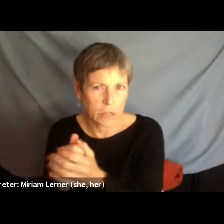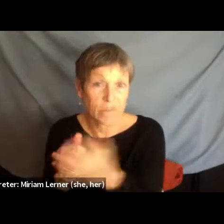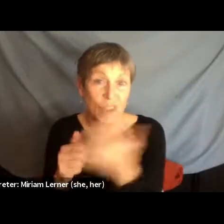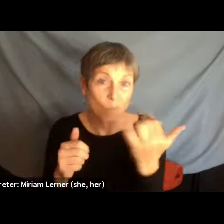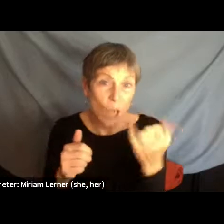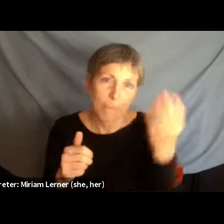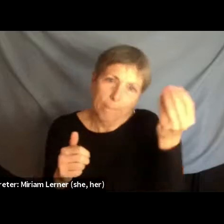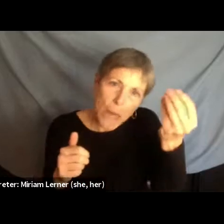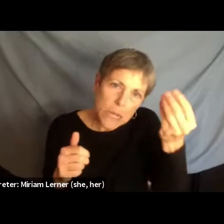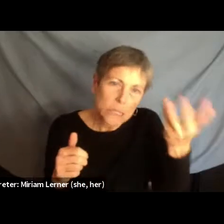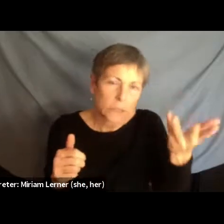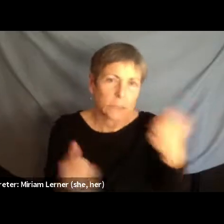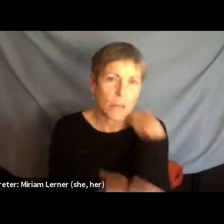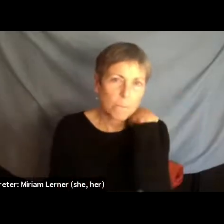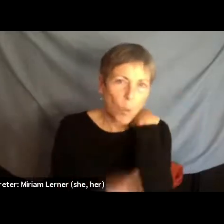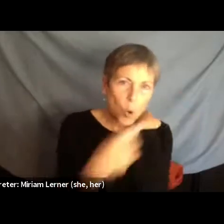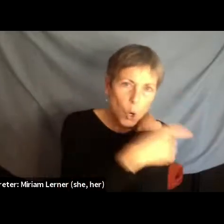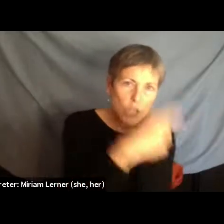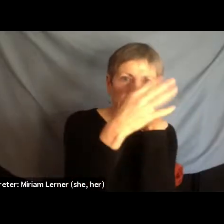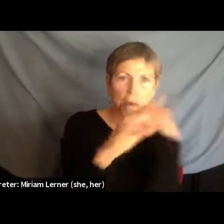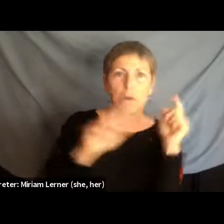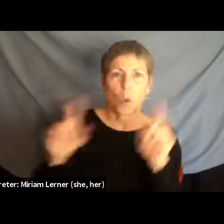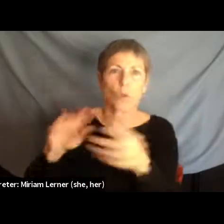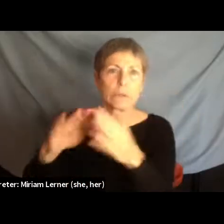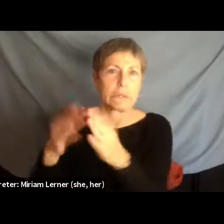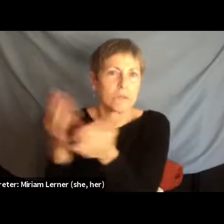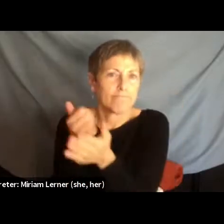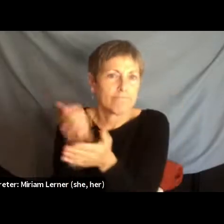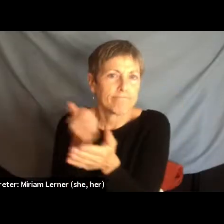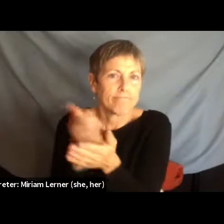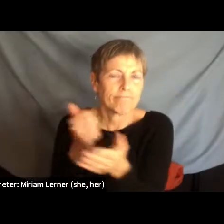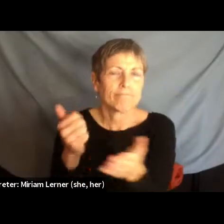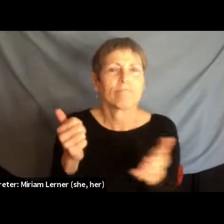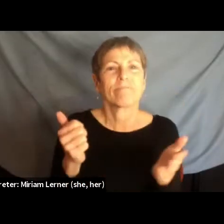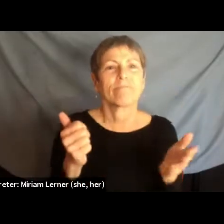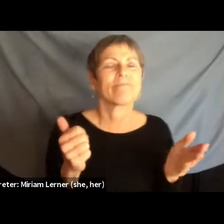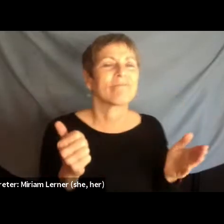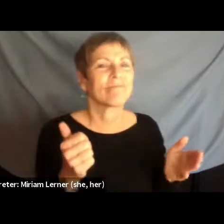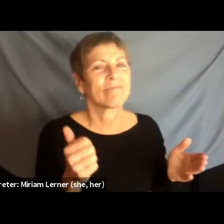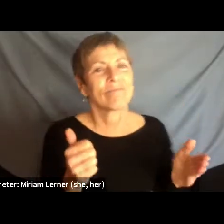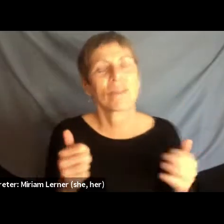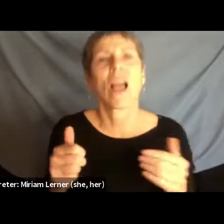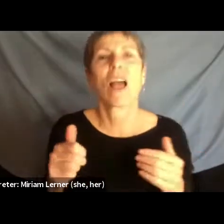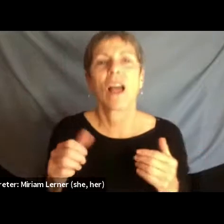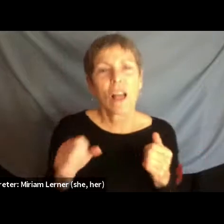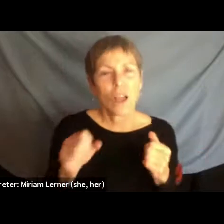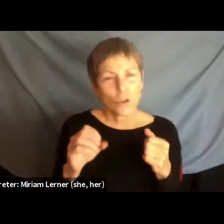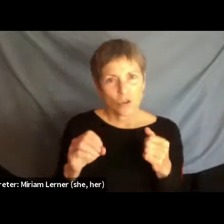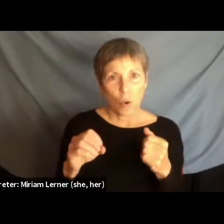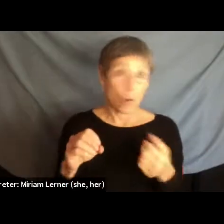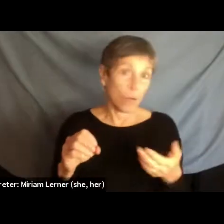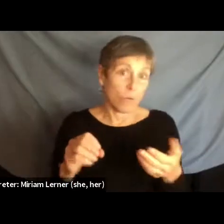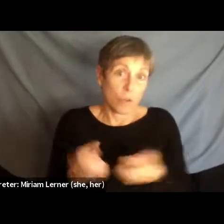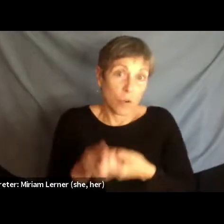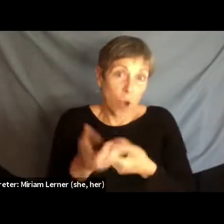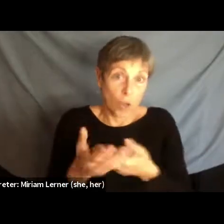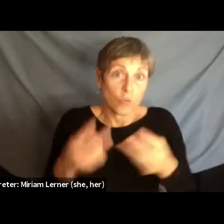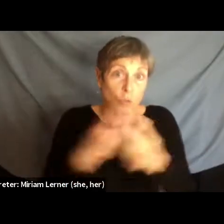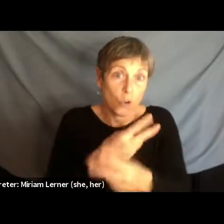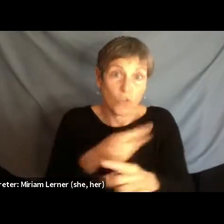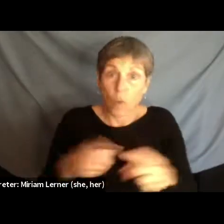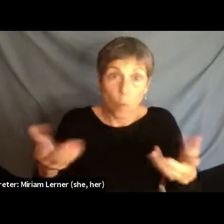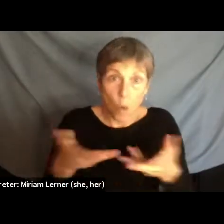reasons. And that serves to overlook climate-induced livelihood loss and insecurities.